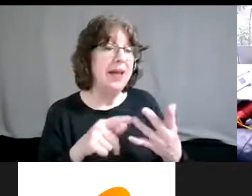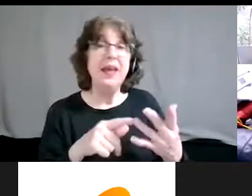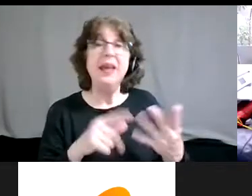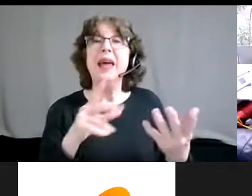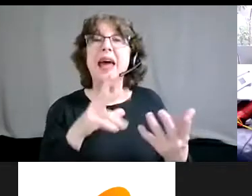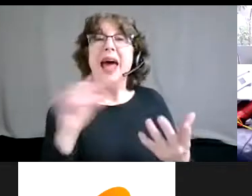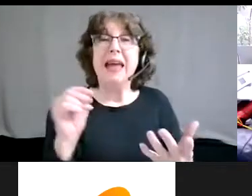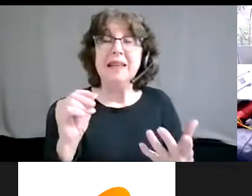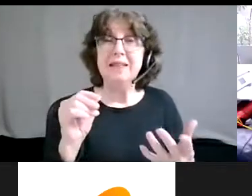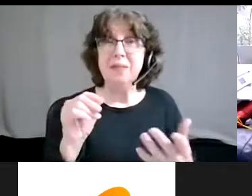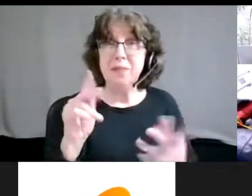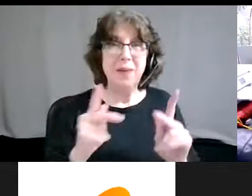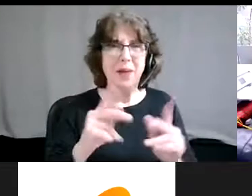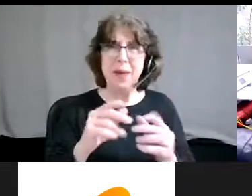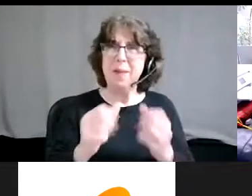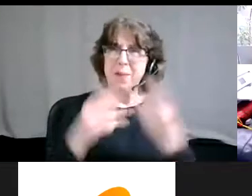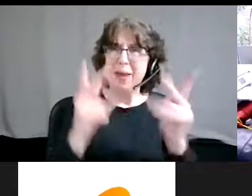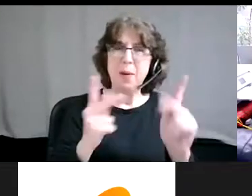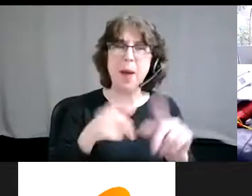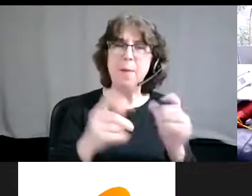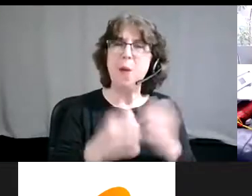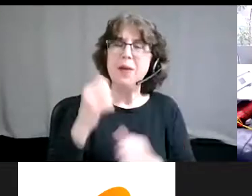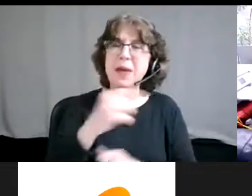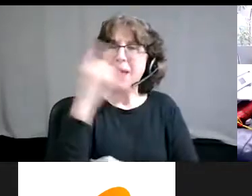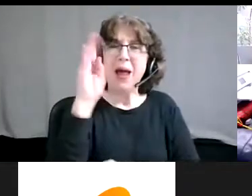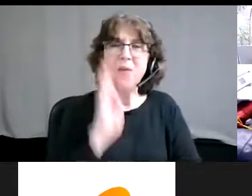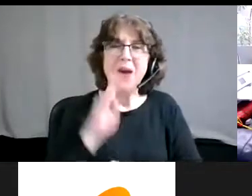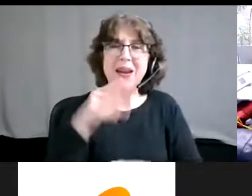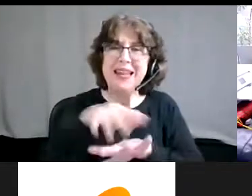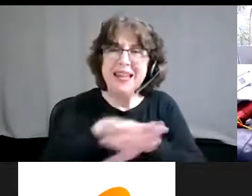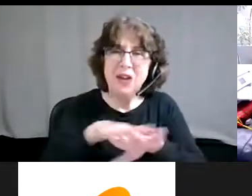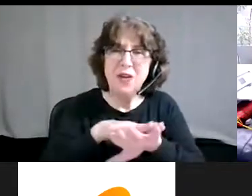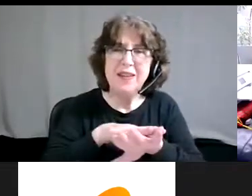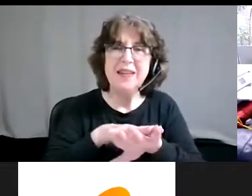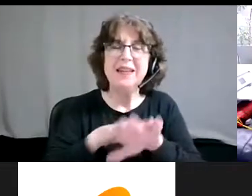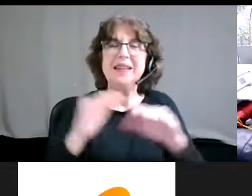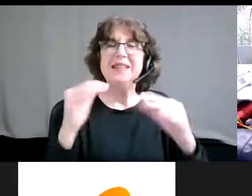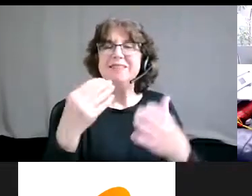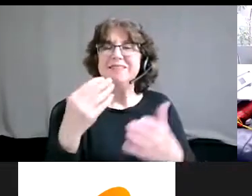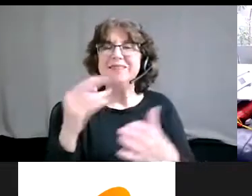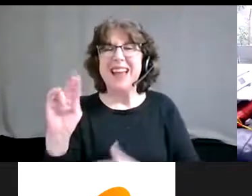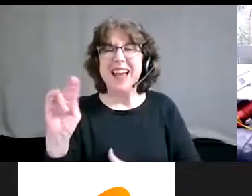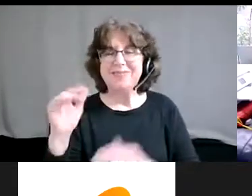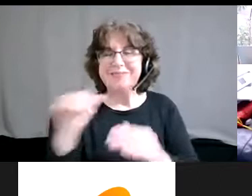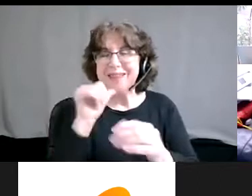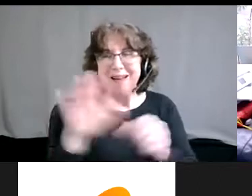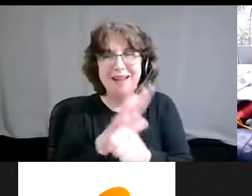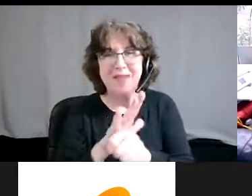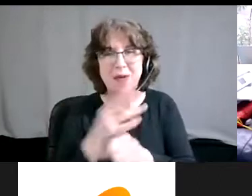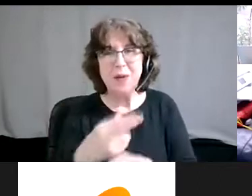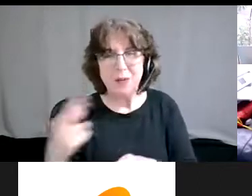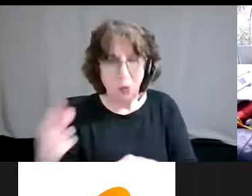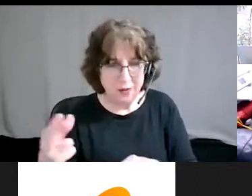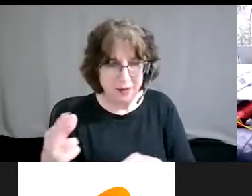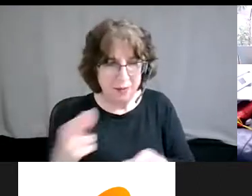resource folks. So you think about some of the data around this and prioritization of care. Um, you